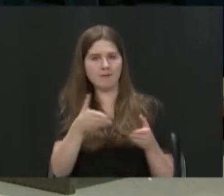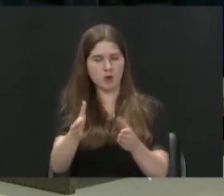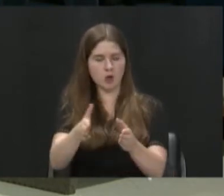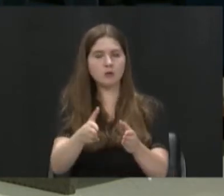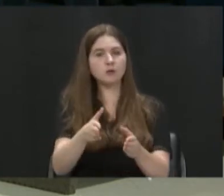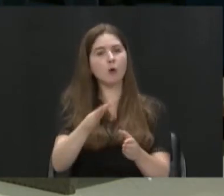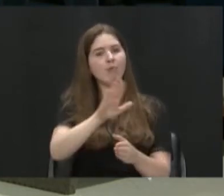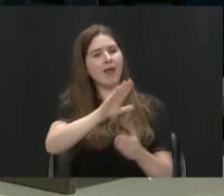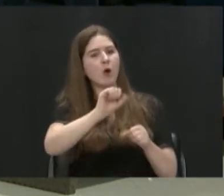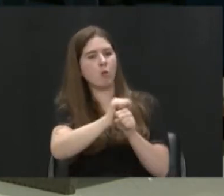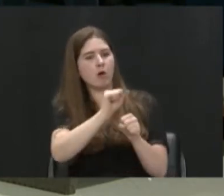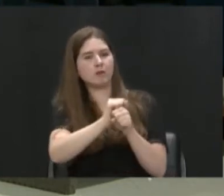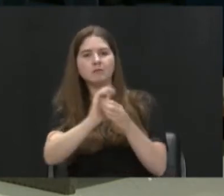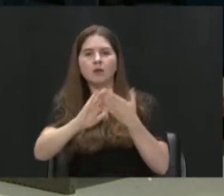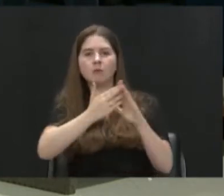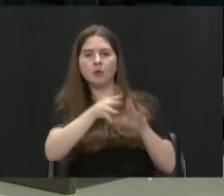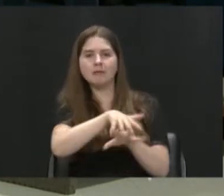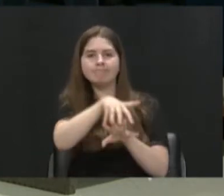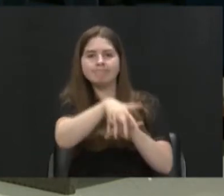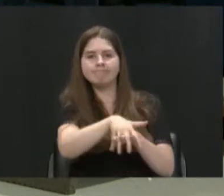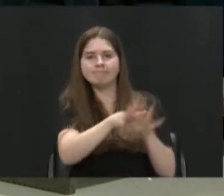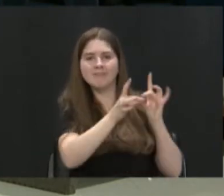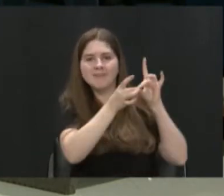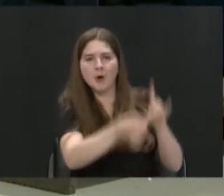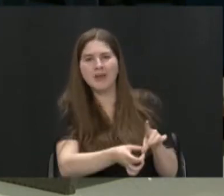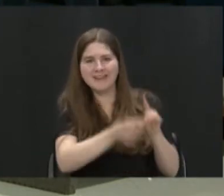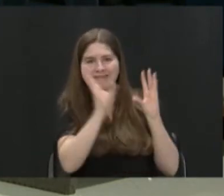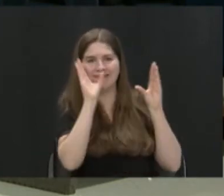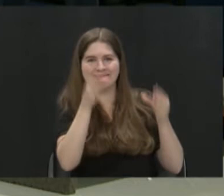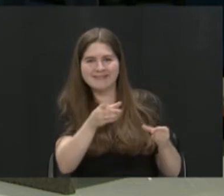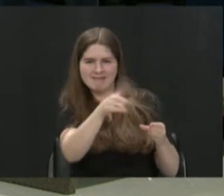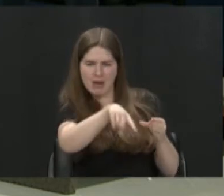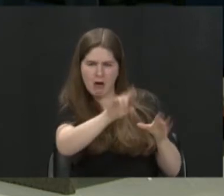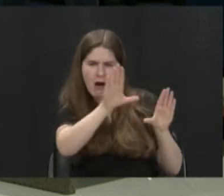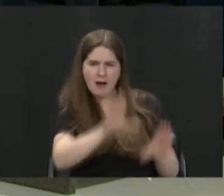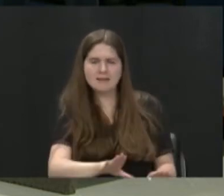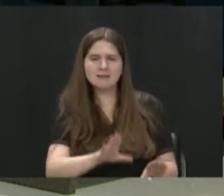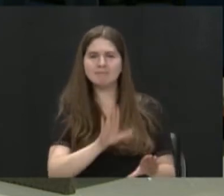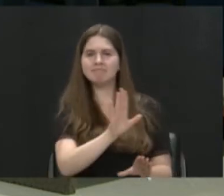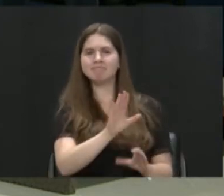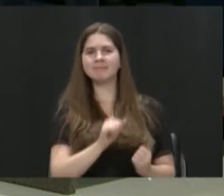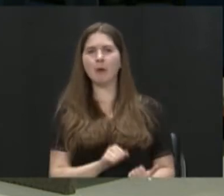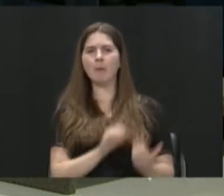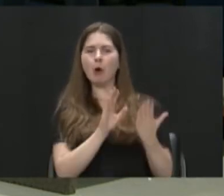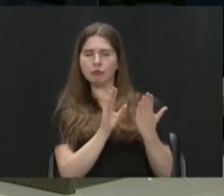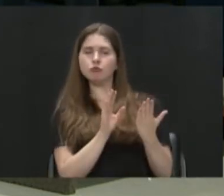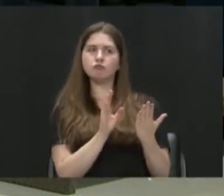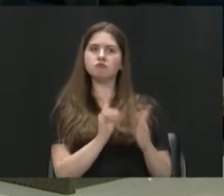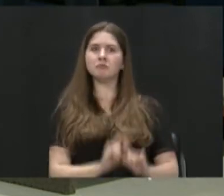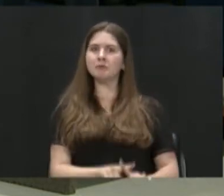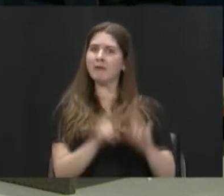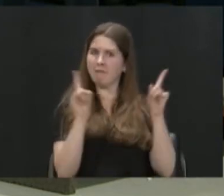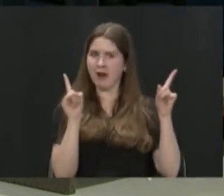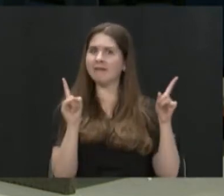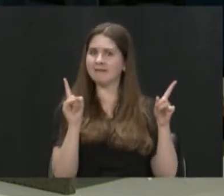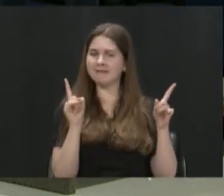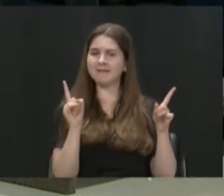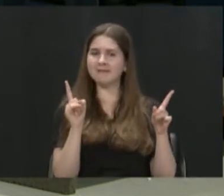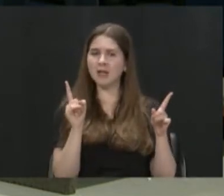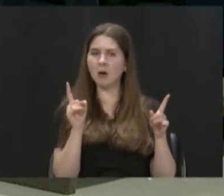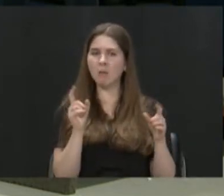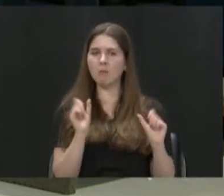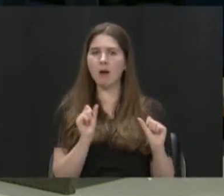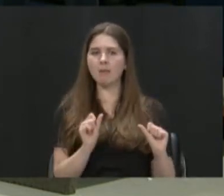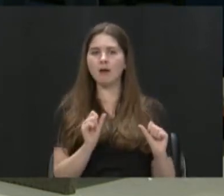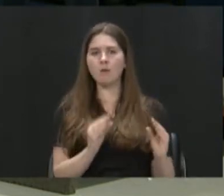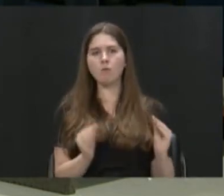driven. And they're a great partner also because the way they approach things is a little different than, it's probably a little